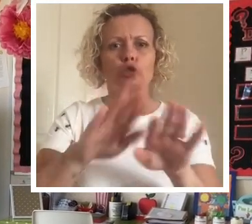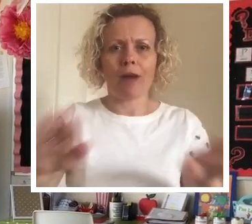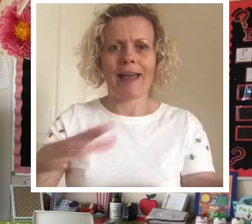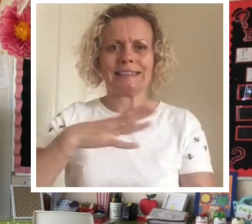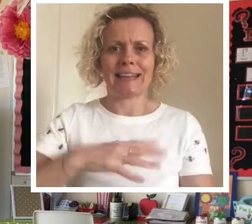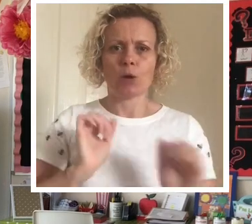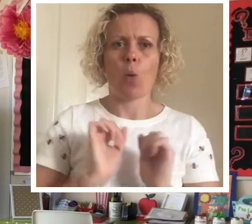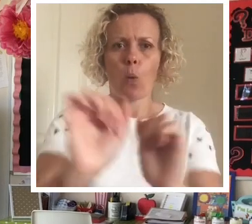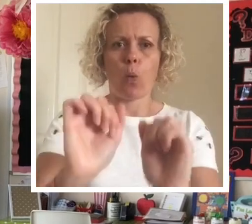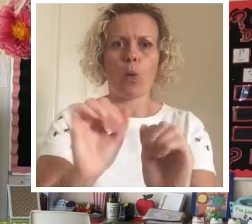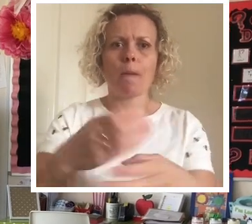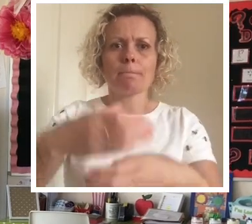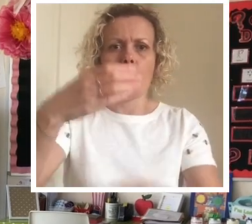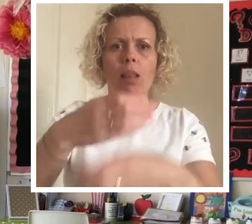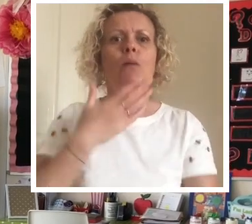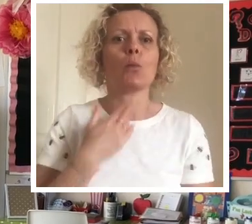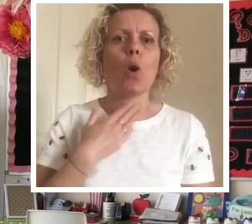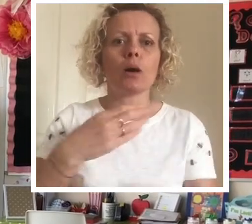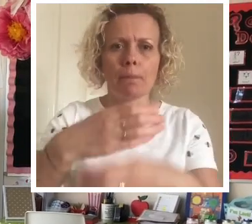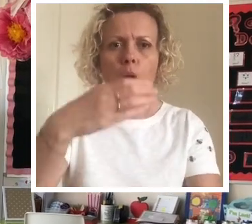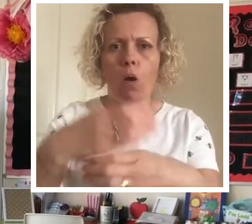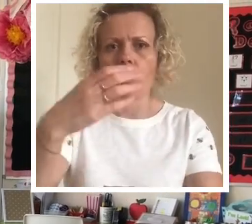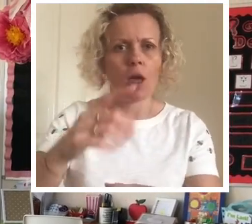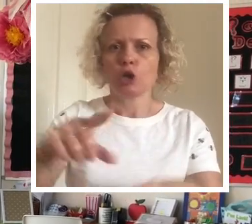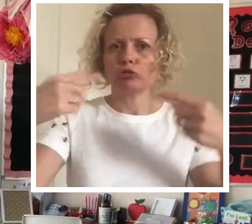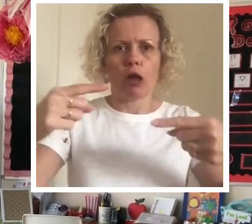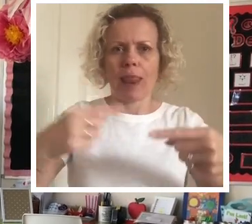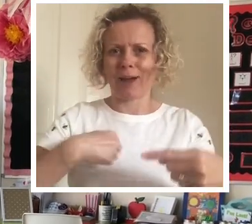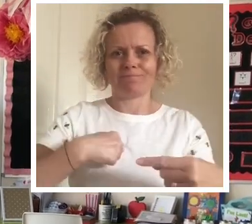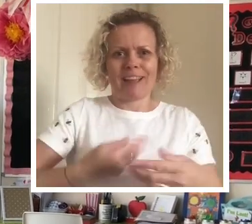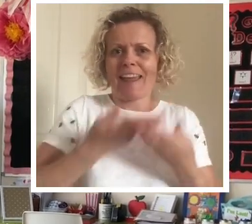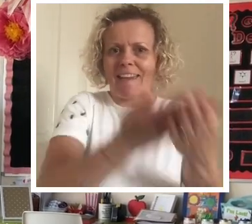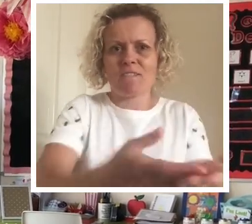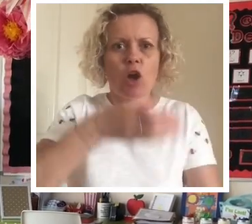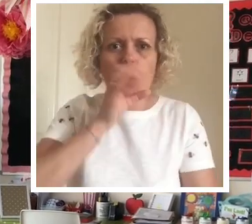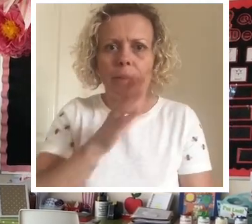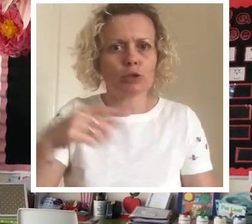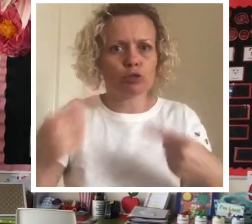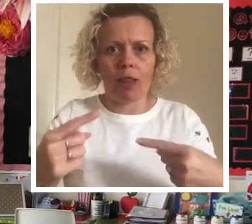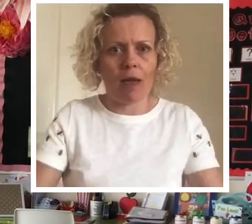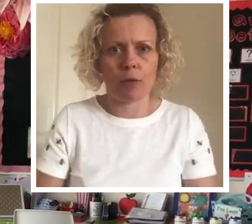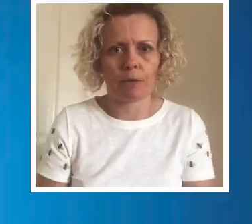with their name on it so that they can use that throughout the day. We won't be able to give cups out.